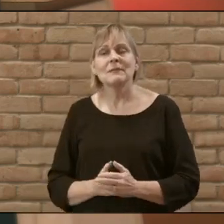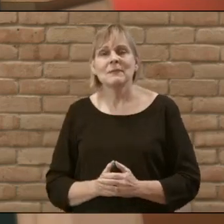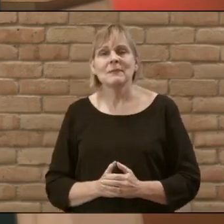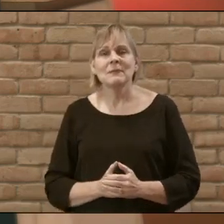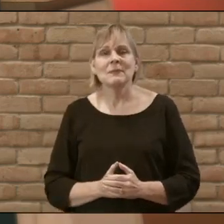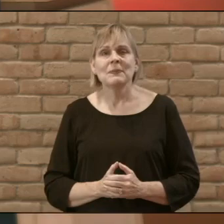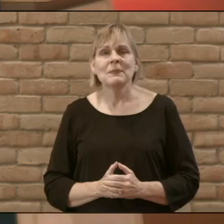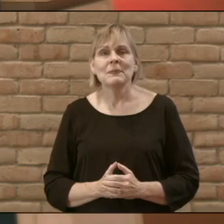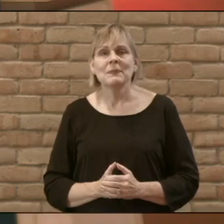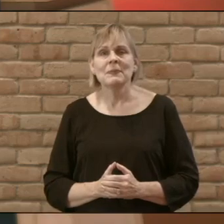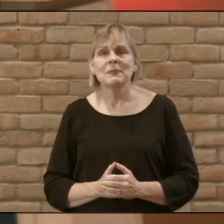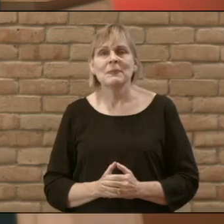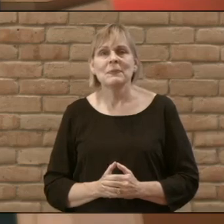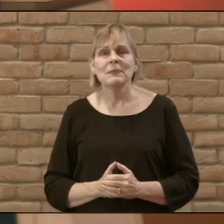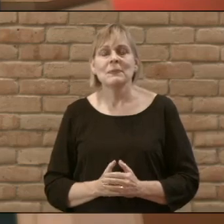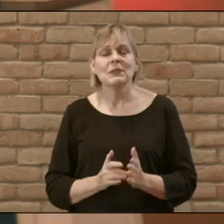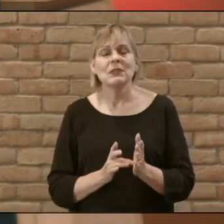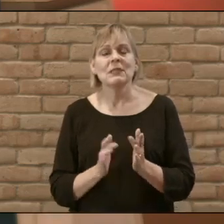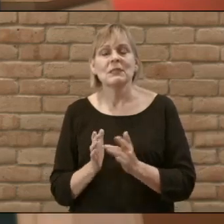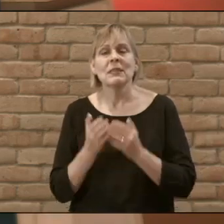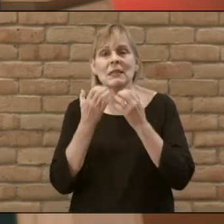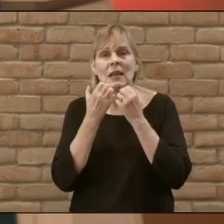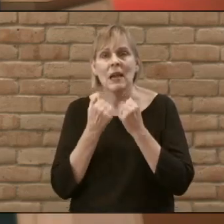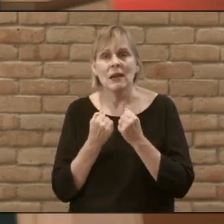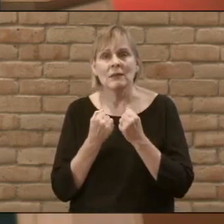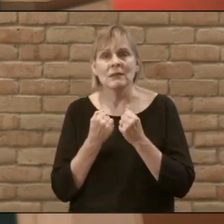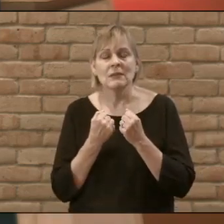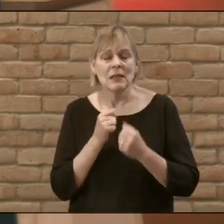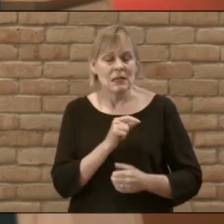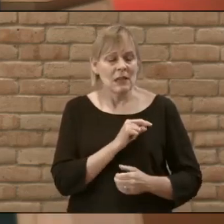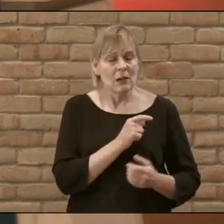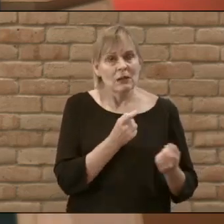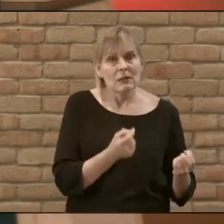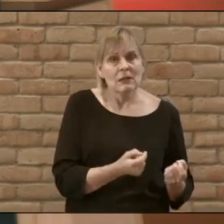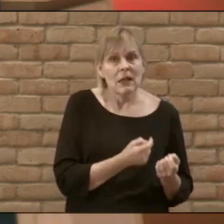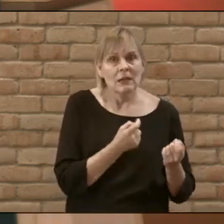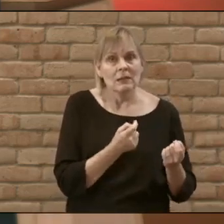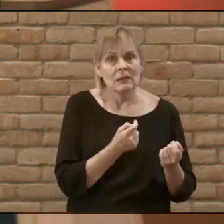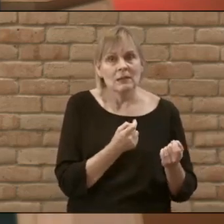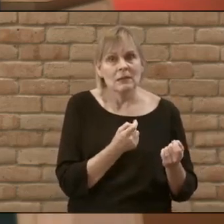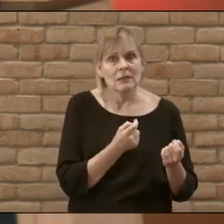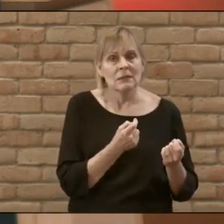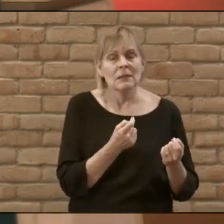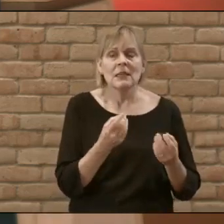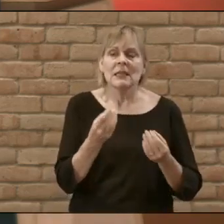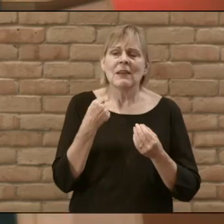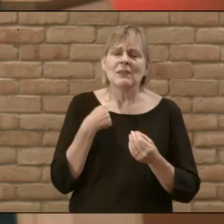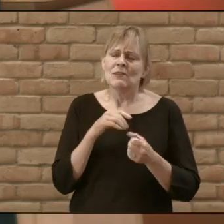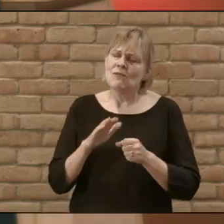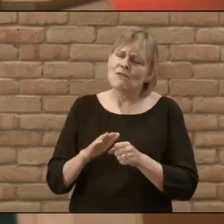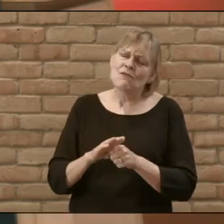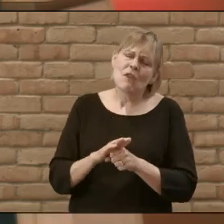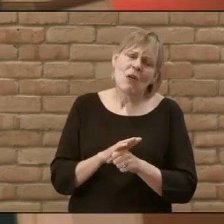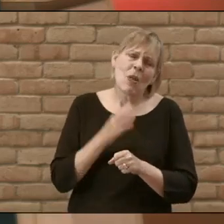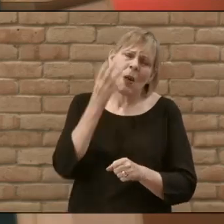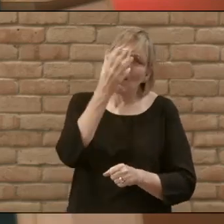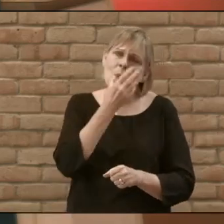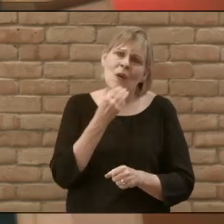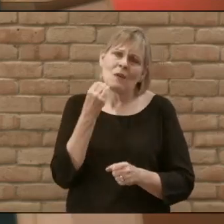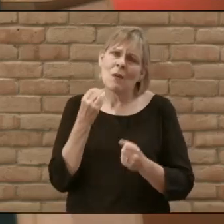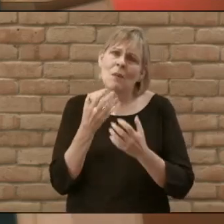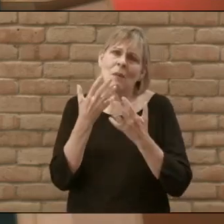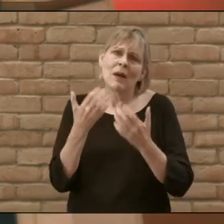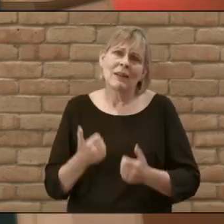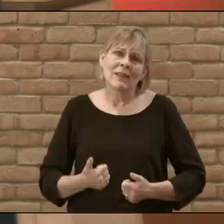who cares not just about removing the guilt of our sins but about giving us a rich full beautiful abundant